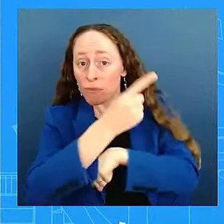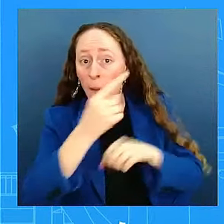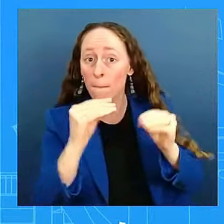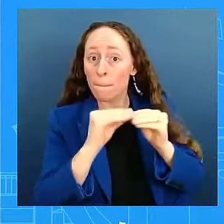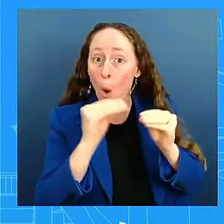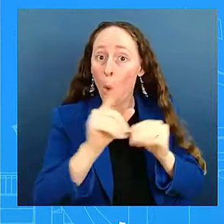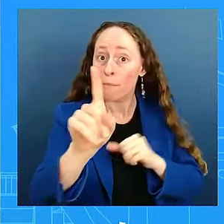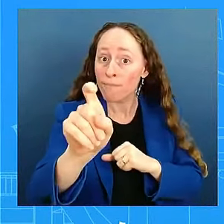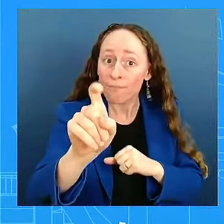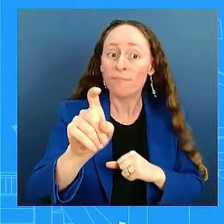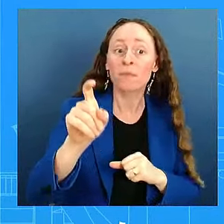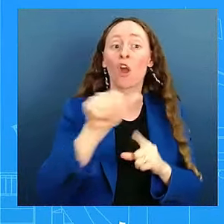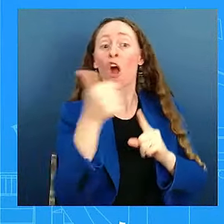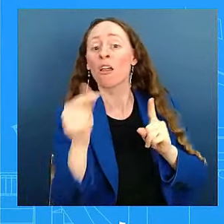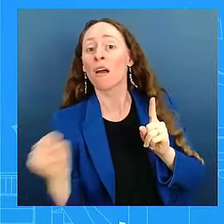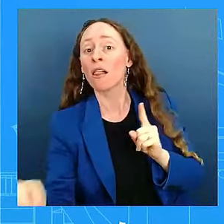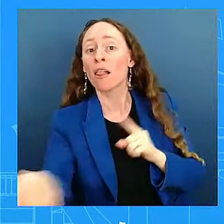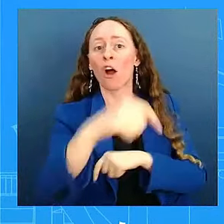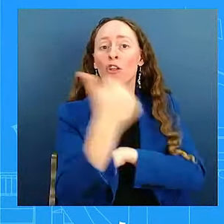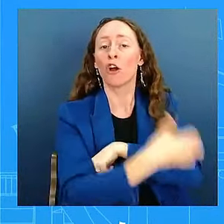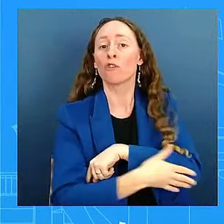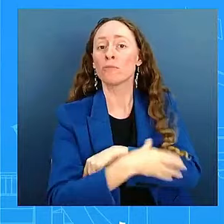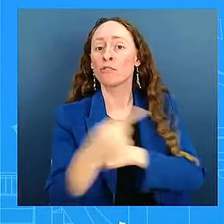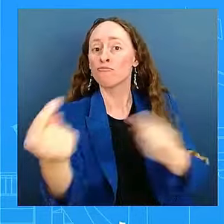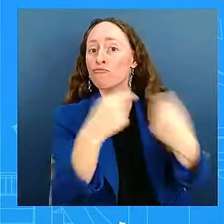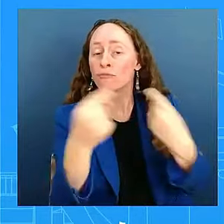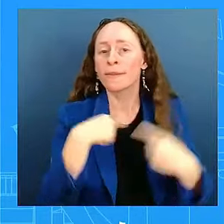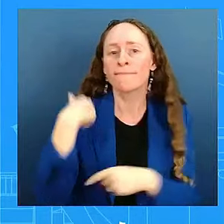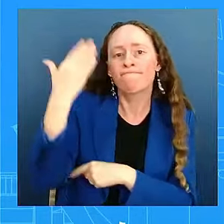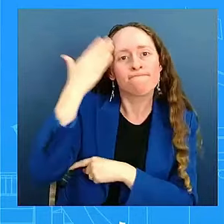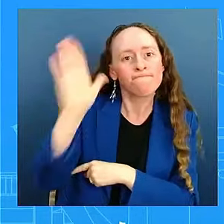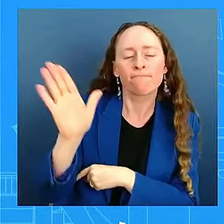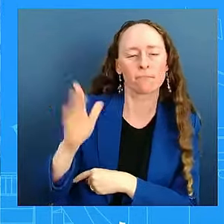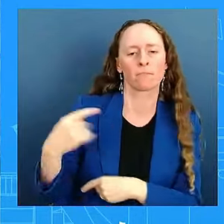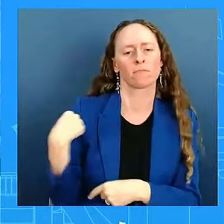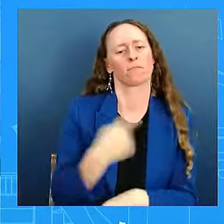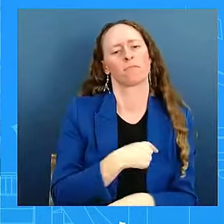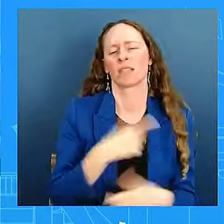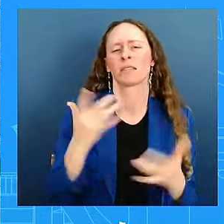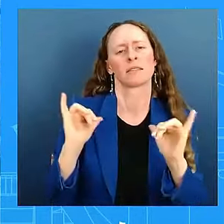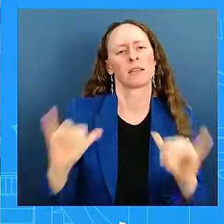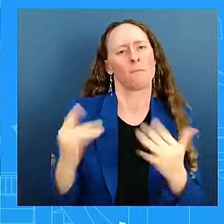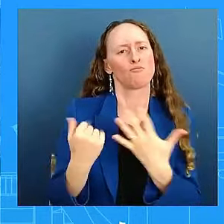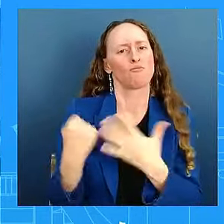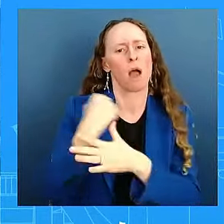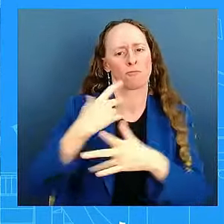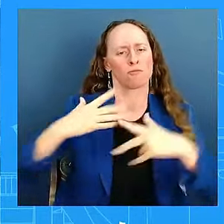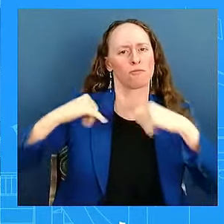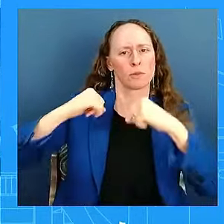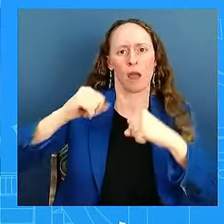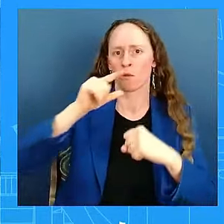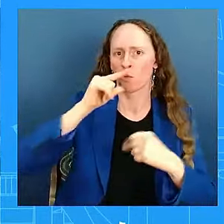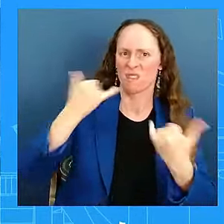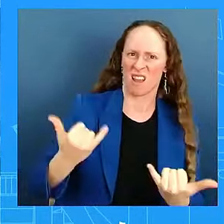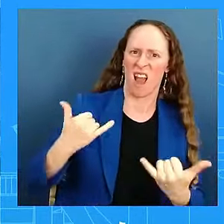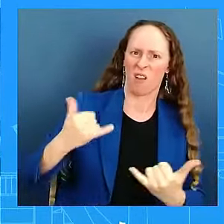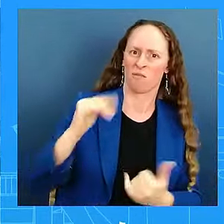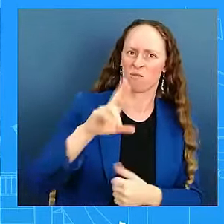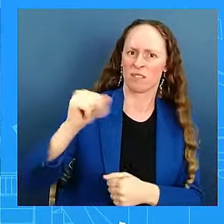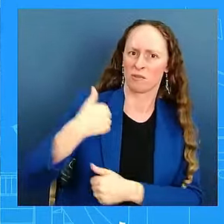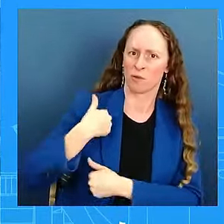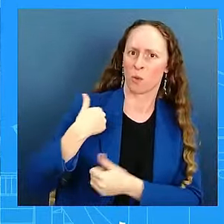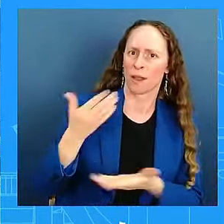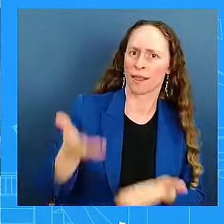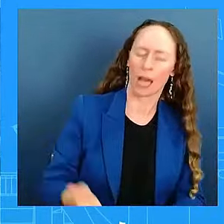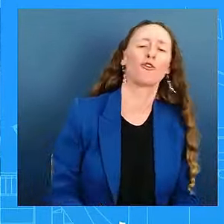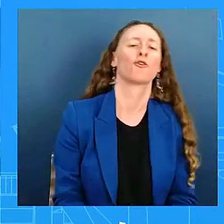in the region. And with that, I'll take just a few questions. Yeah. Thanks, Jay. Is the administration making any preparations to evacuate U.S.